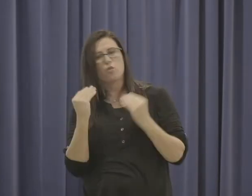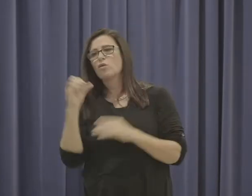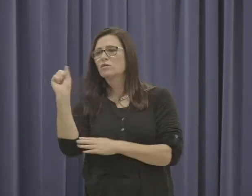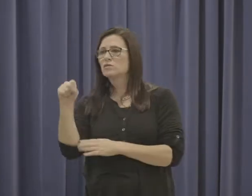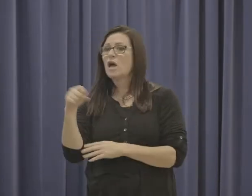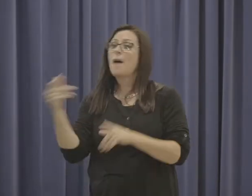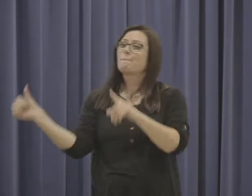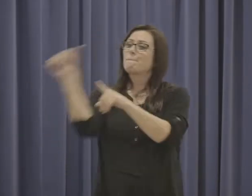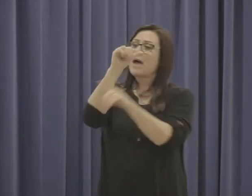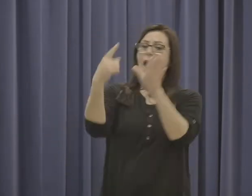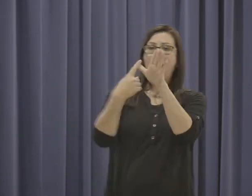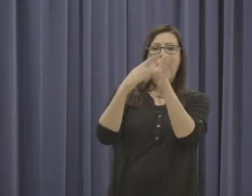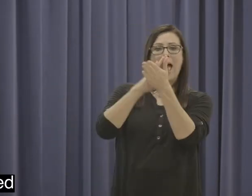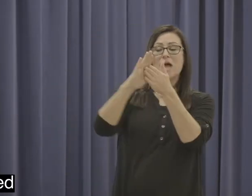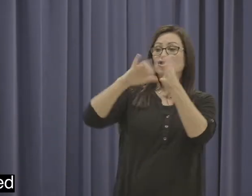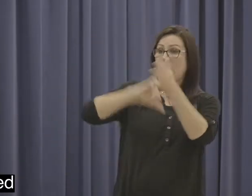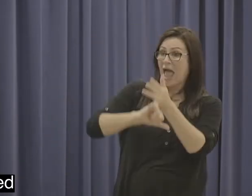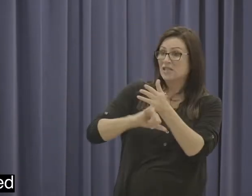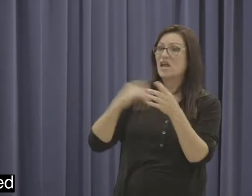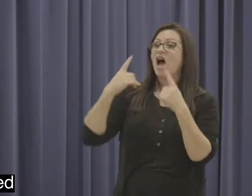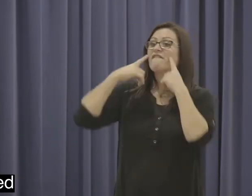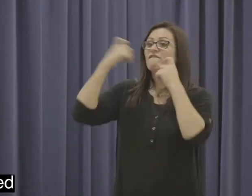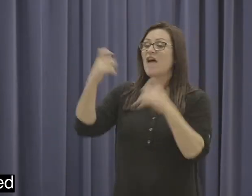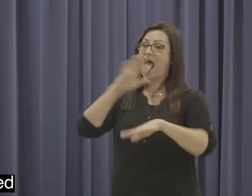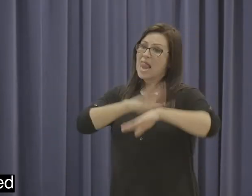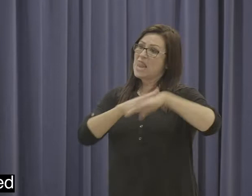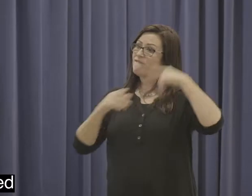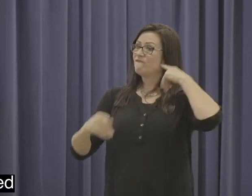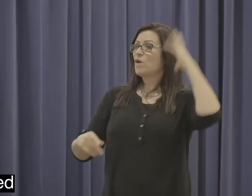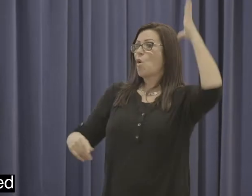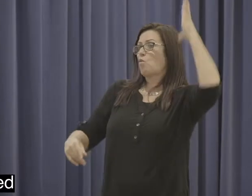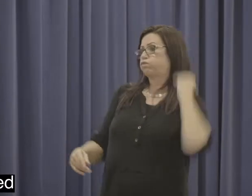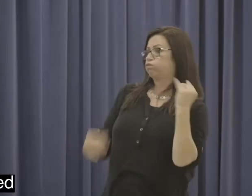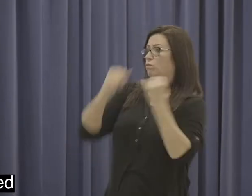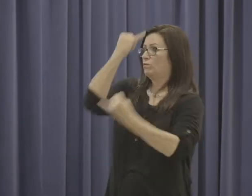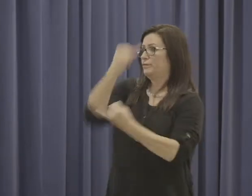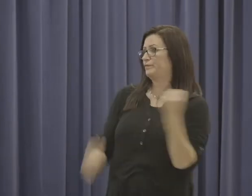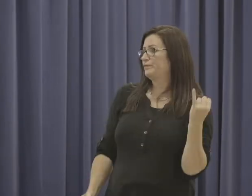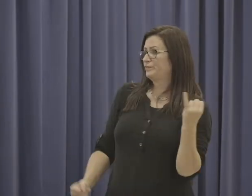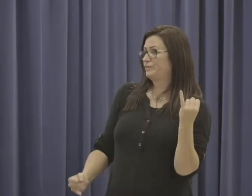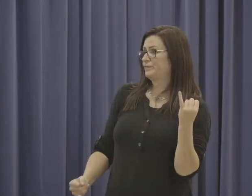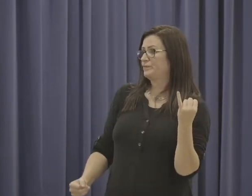Then tested Australian hearing showed that his left ear had started to deteriorate a fair bit.